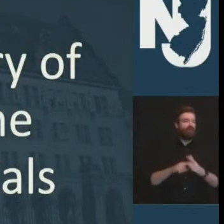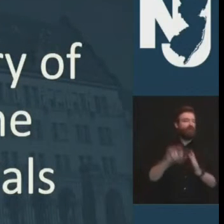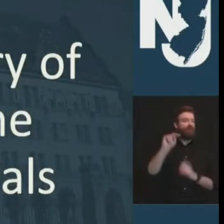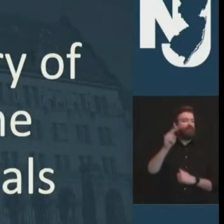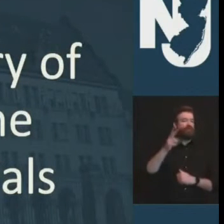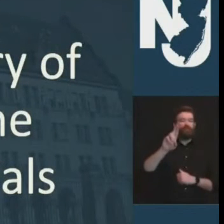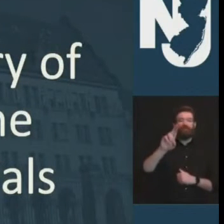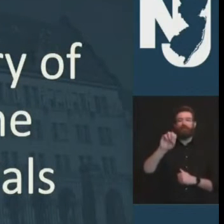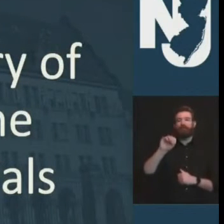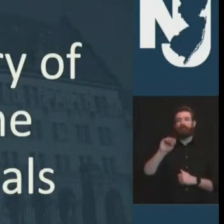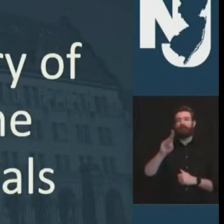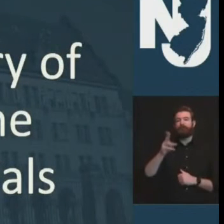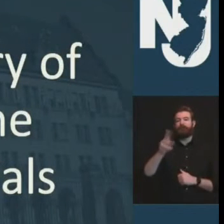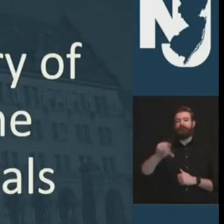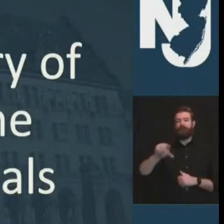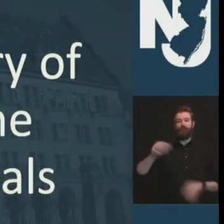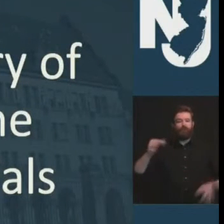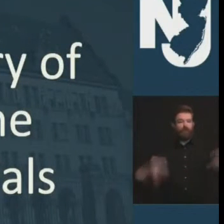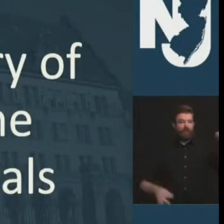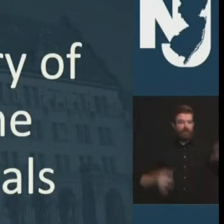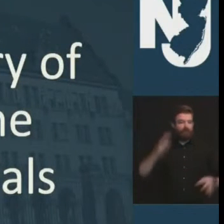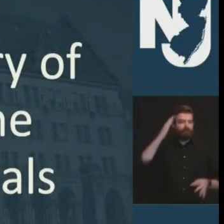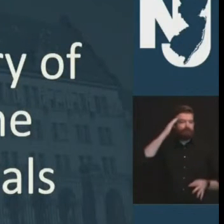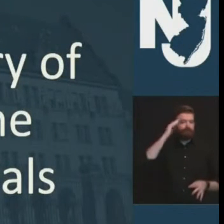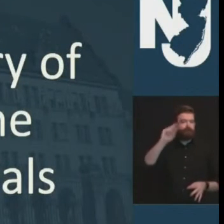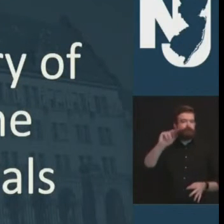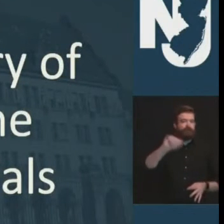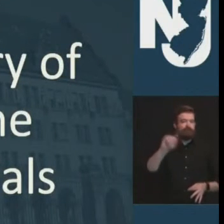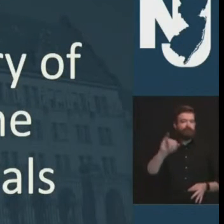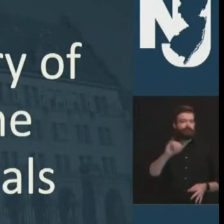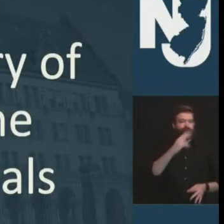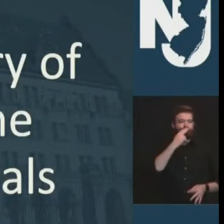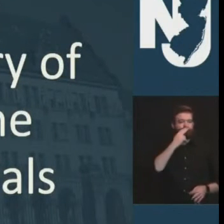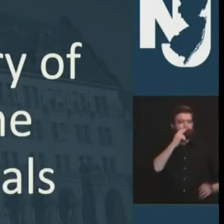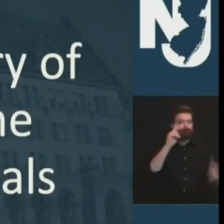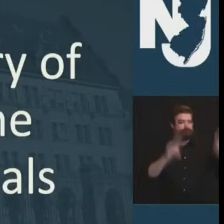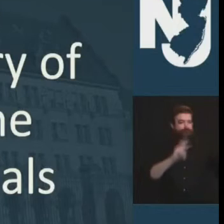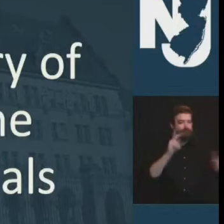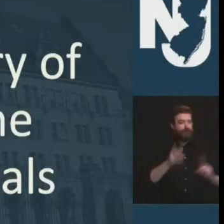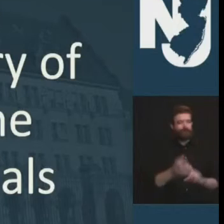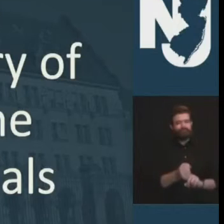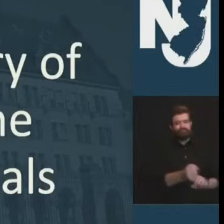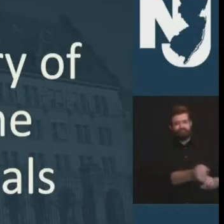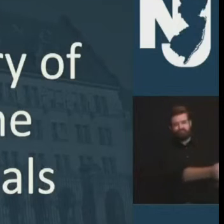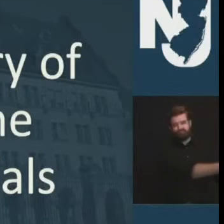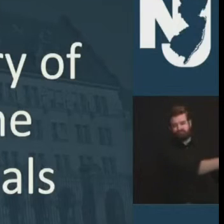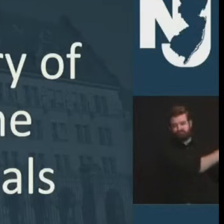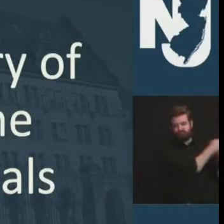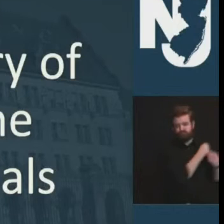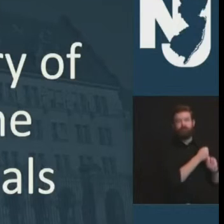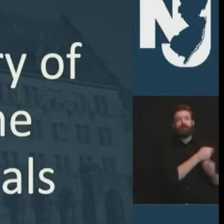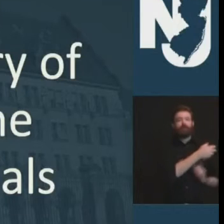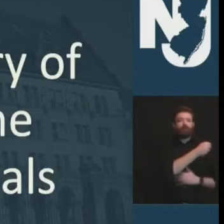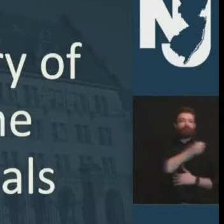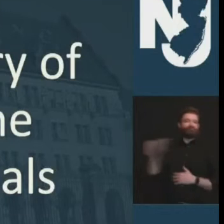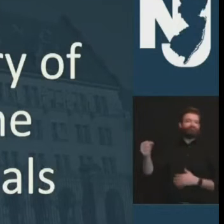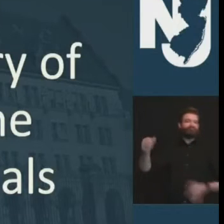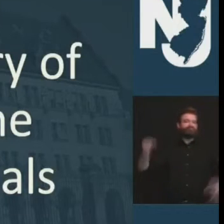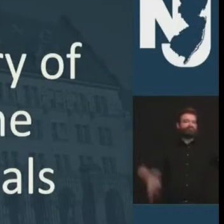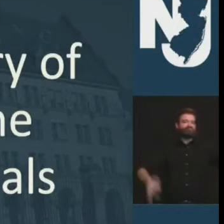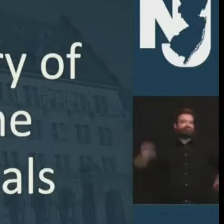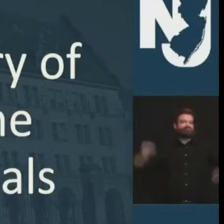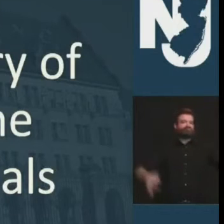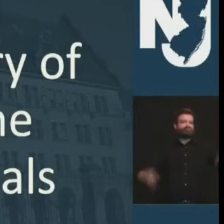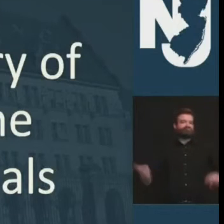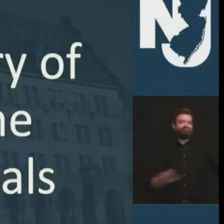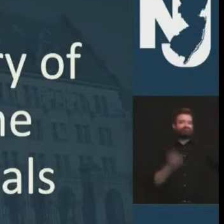nazi officials who undertook some of the most despicable crimes against humanity ever recorded were brought to justice only